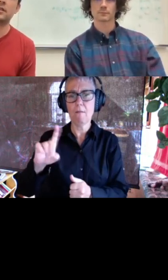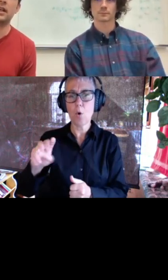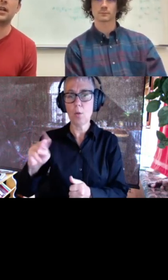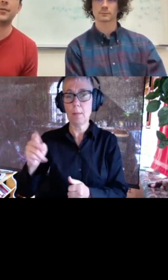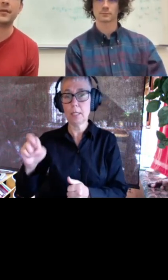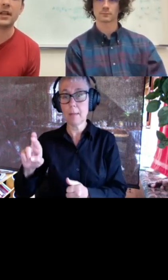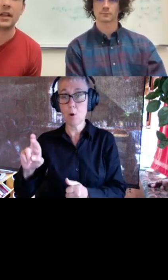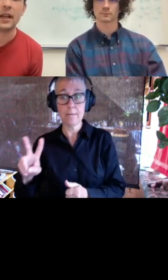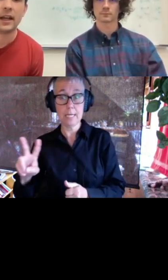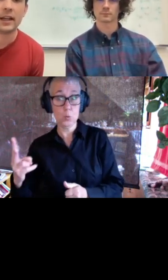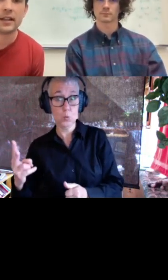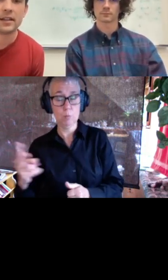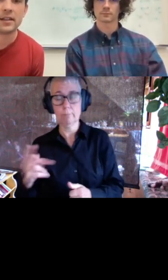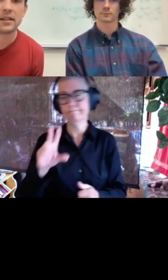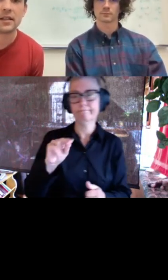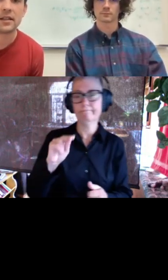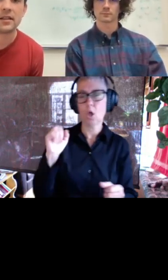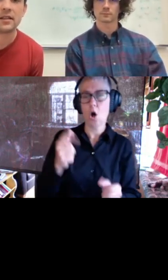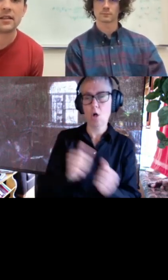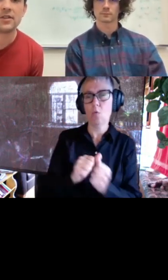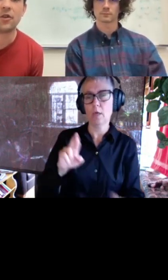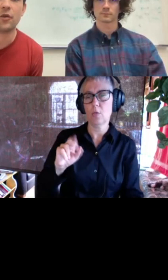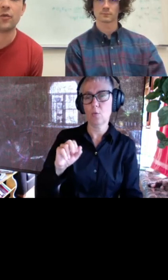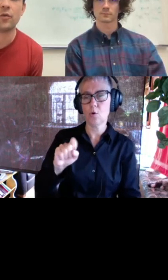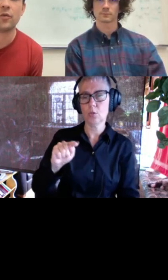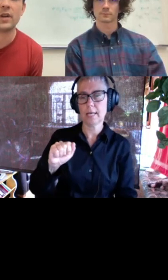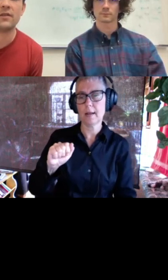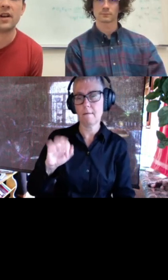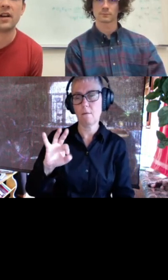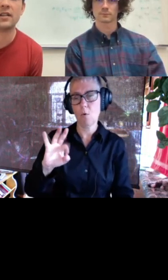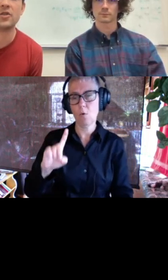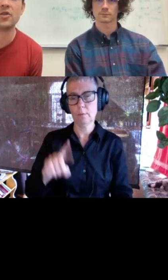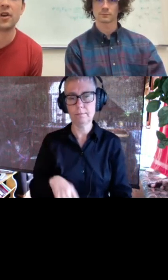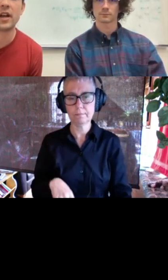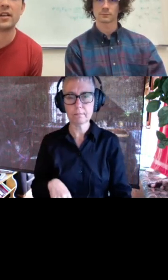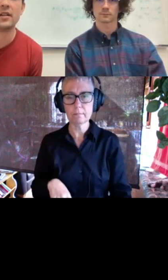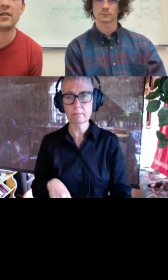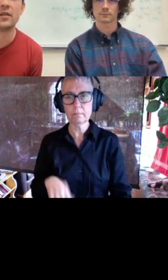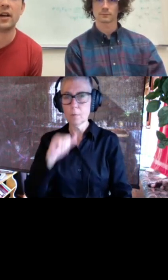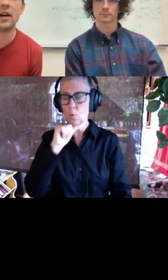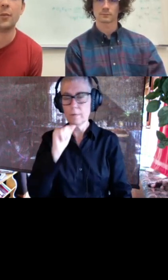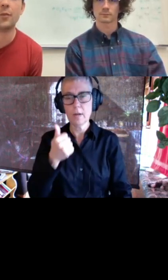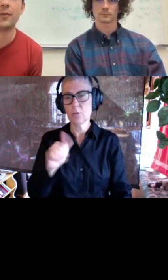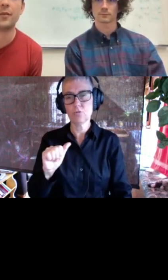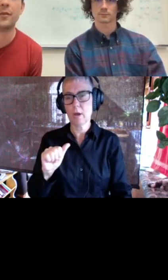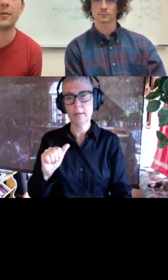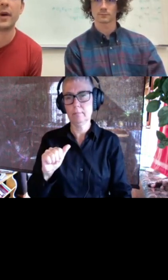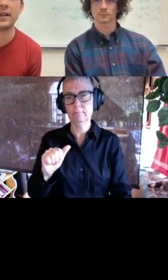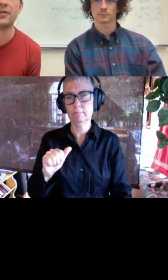um and so we have not tried um